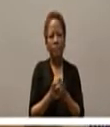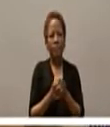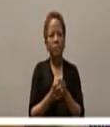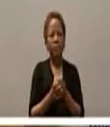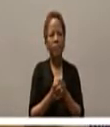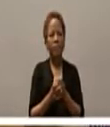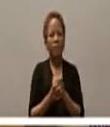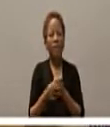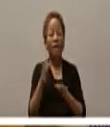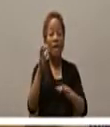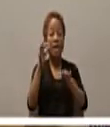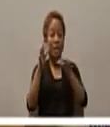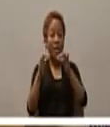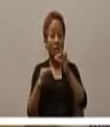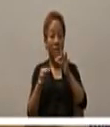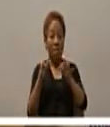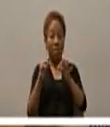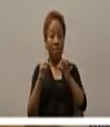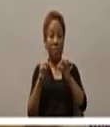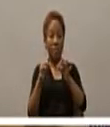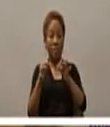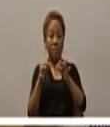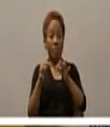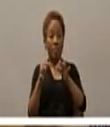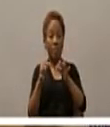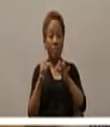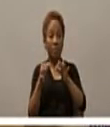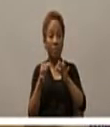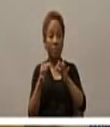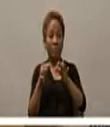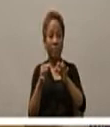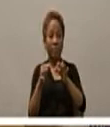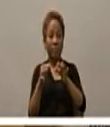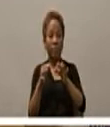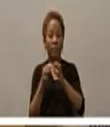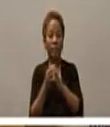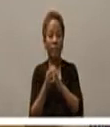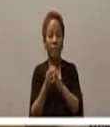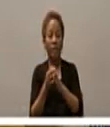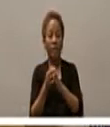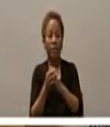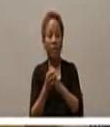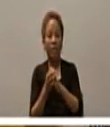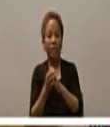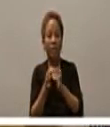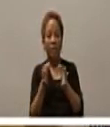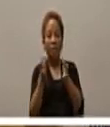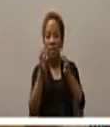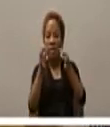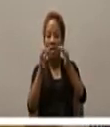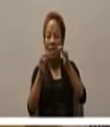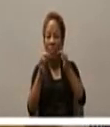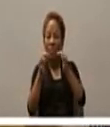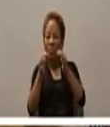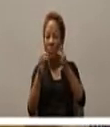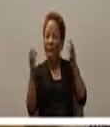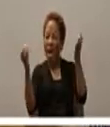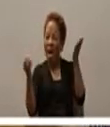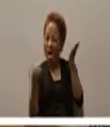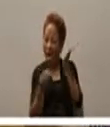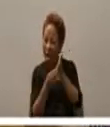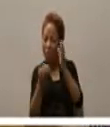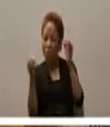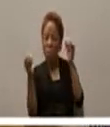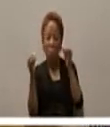be they would leave all of the injured for them to be taken care of as well making and just adding to